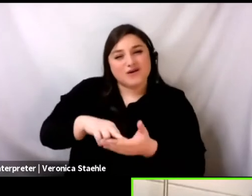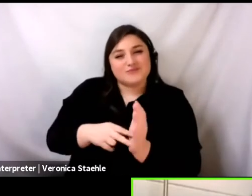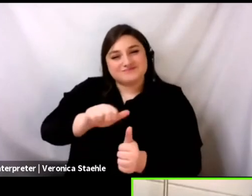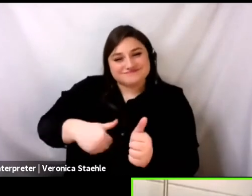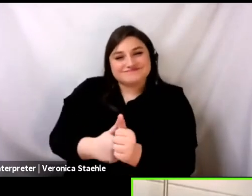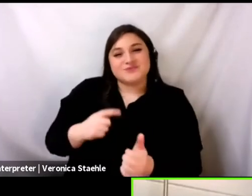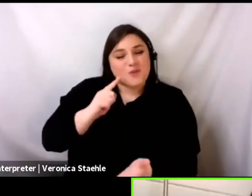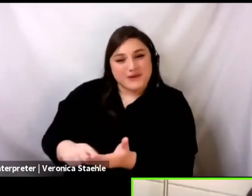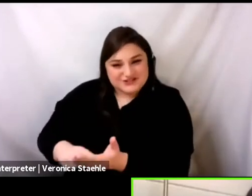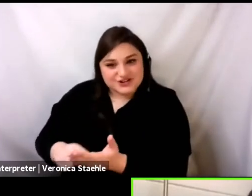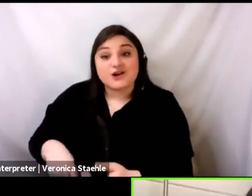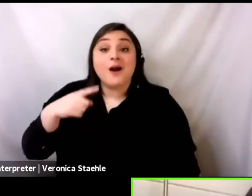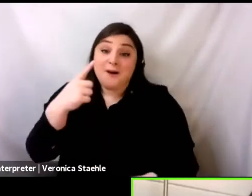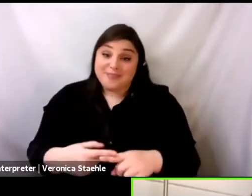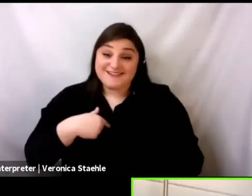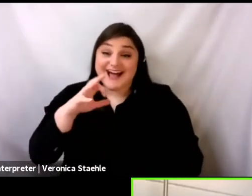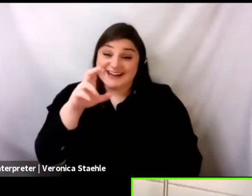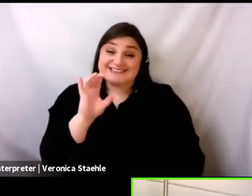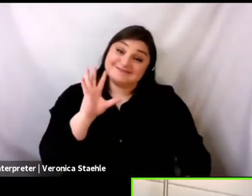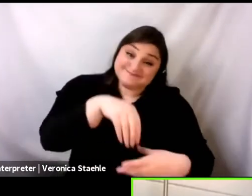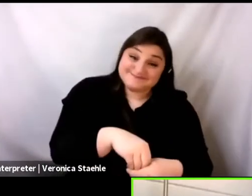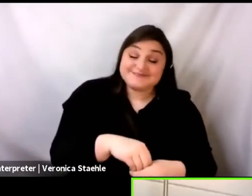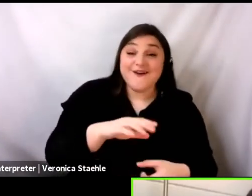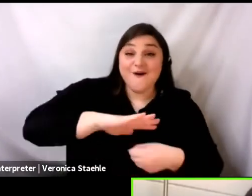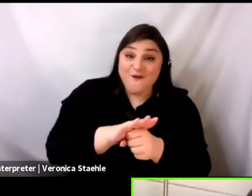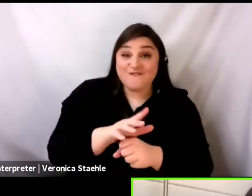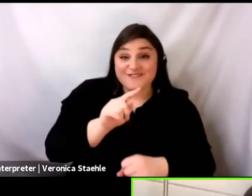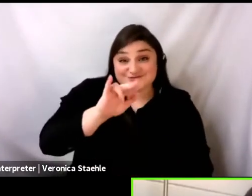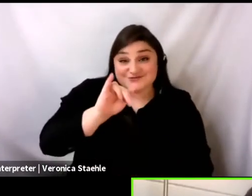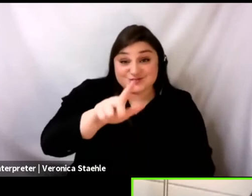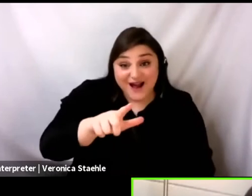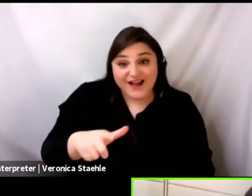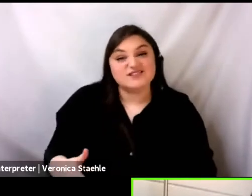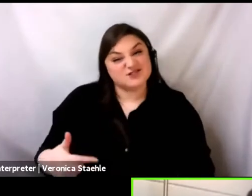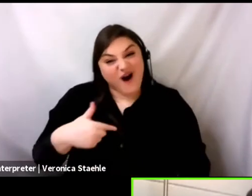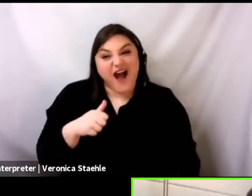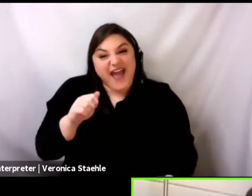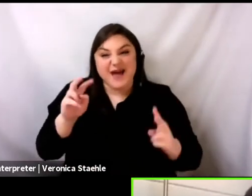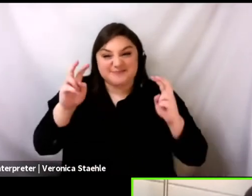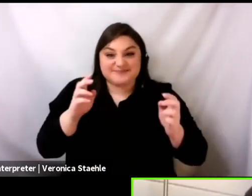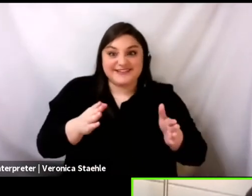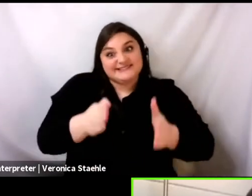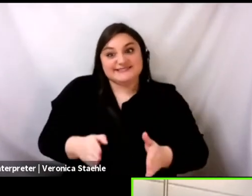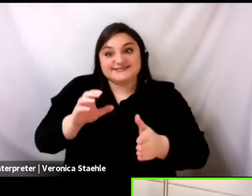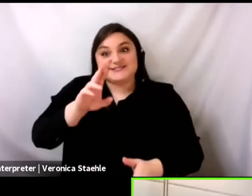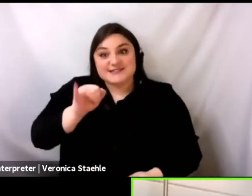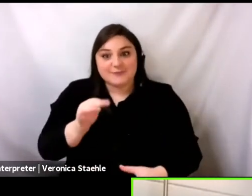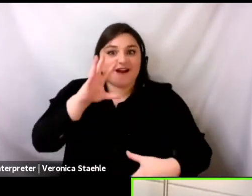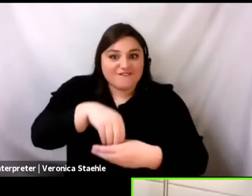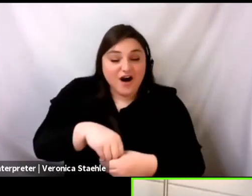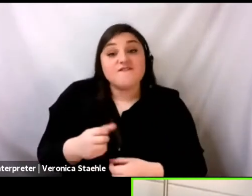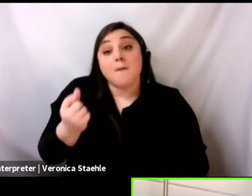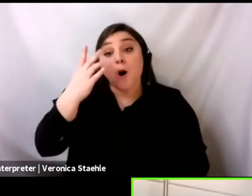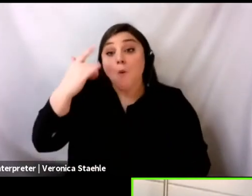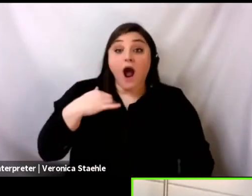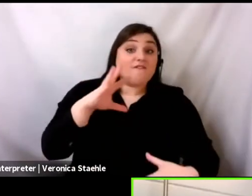trial. So I am technically an ongoing subject and a lot of it was admittedly so I could read the consents. Uh, they're a lot shorter.